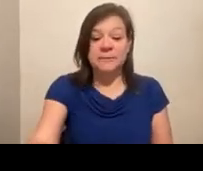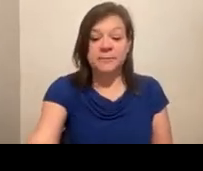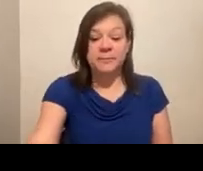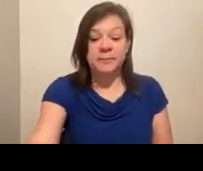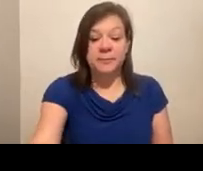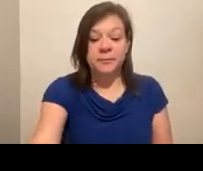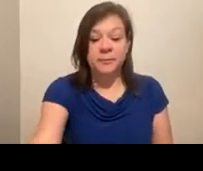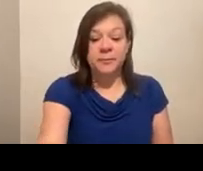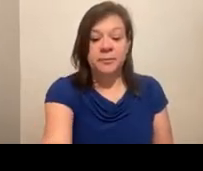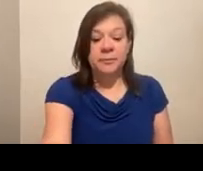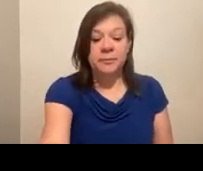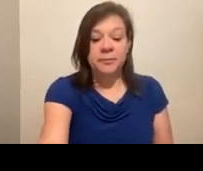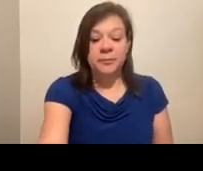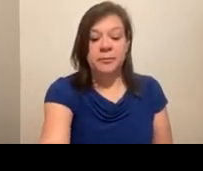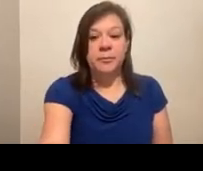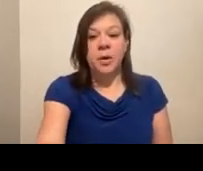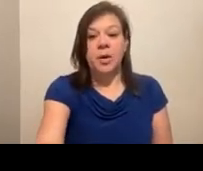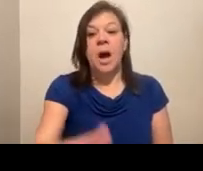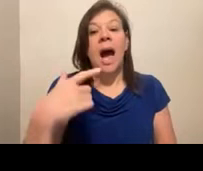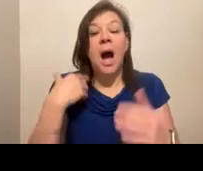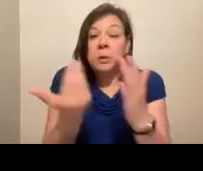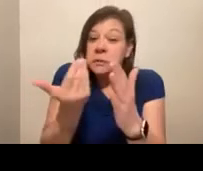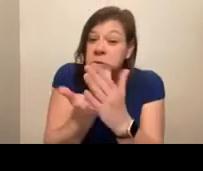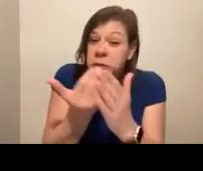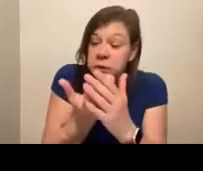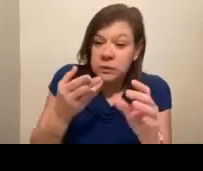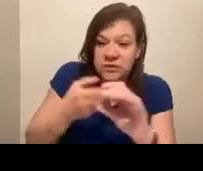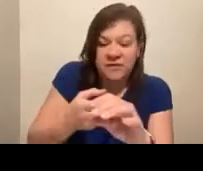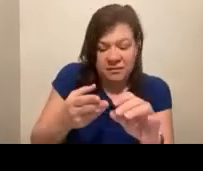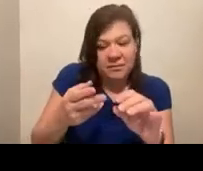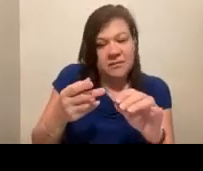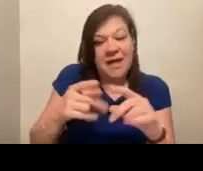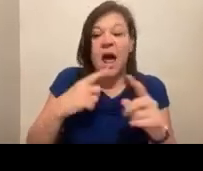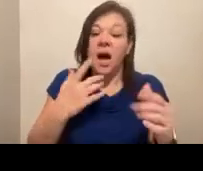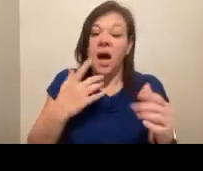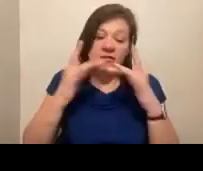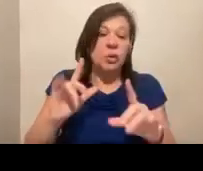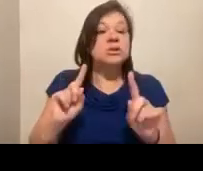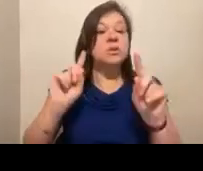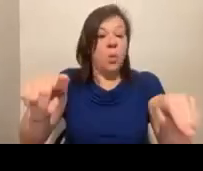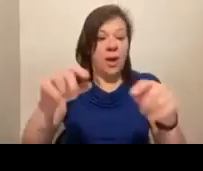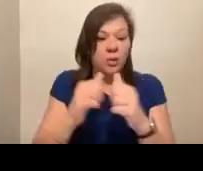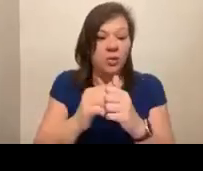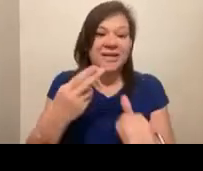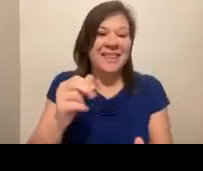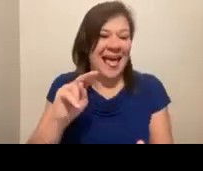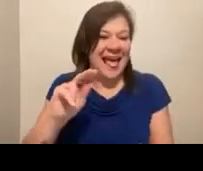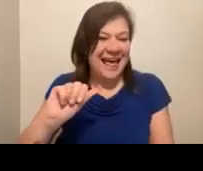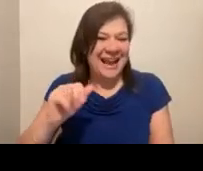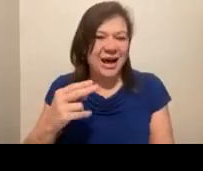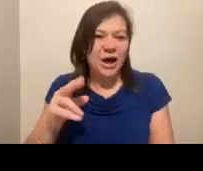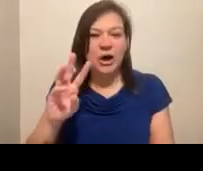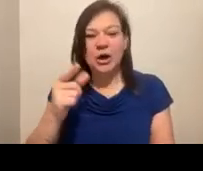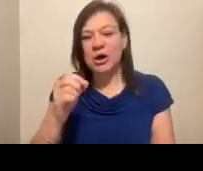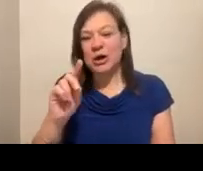brand new to this field. And I was also very fortunate to actually attend lead with with Hannah Goodwin. I was living in Boston